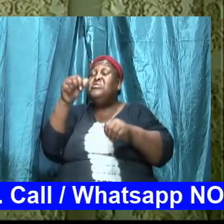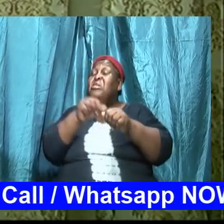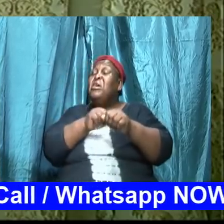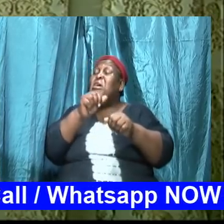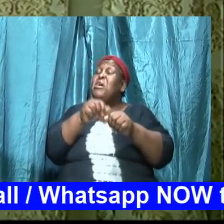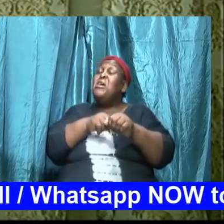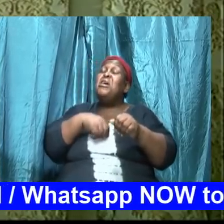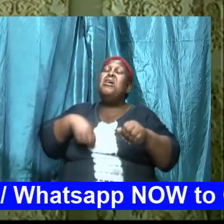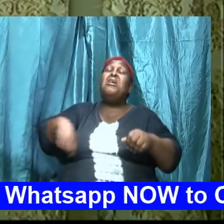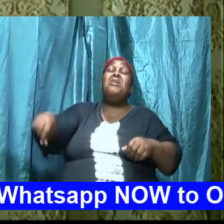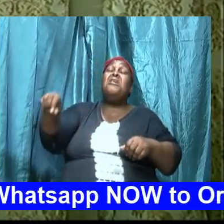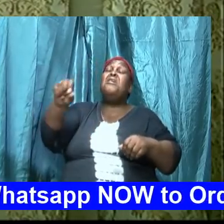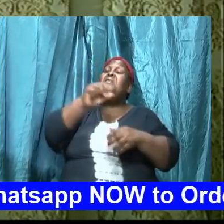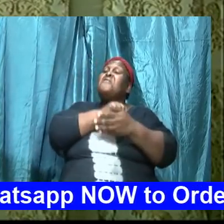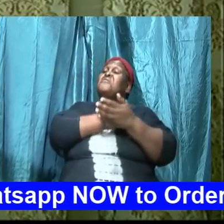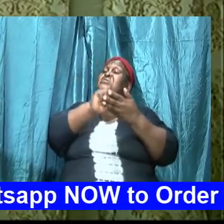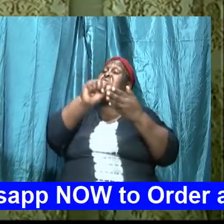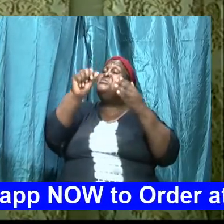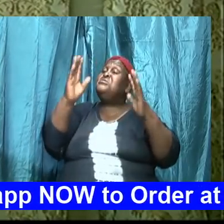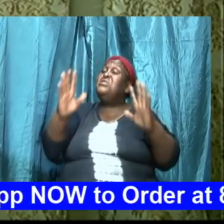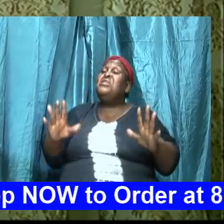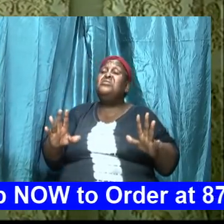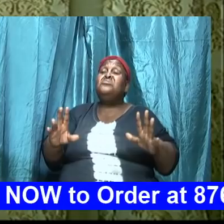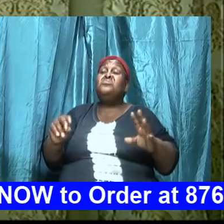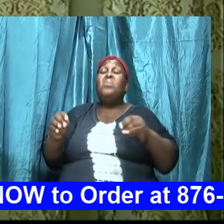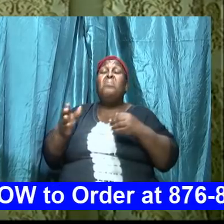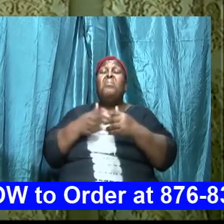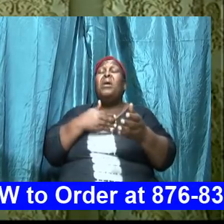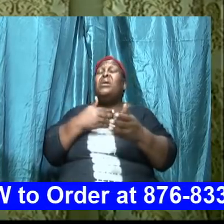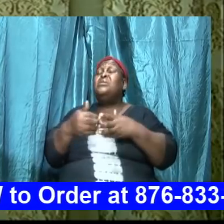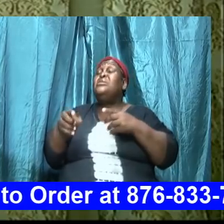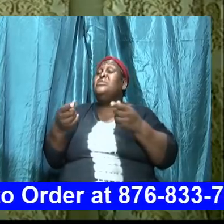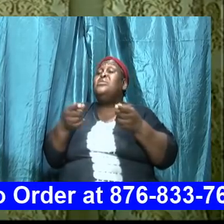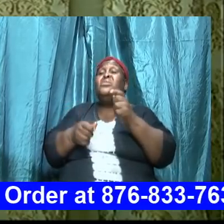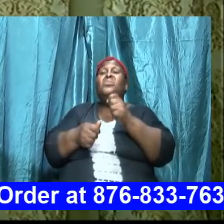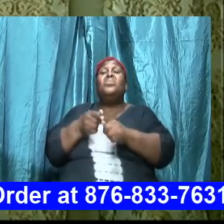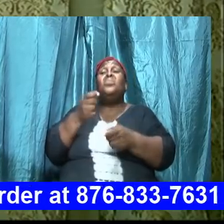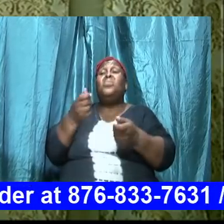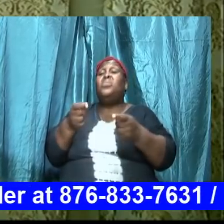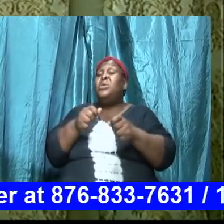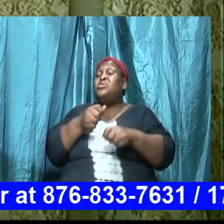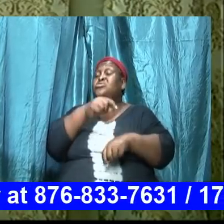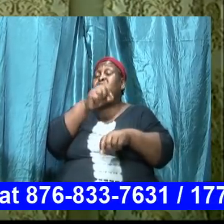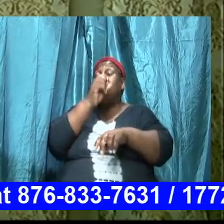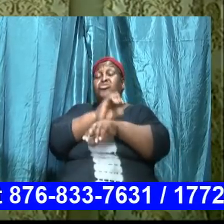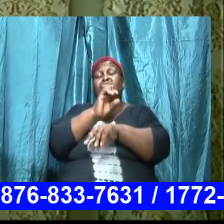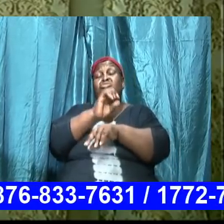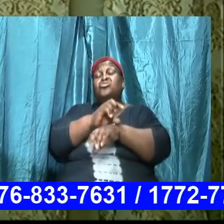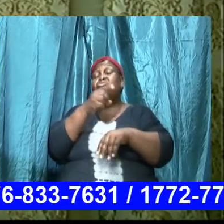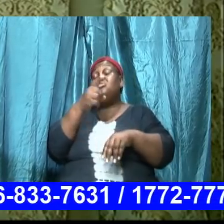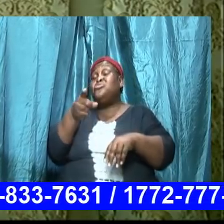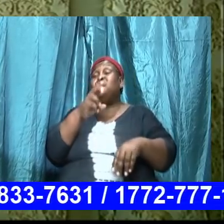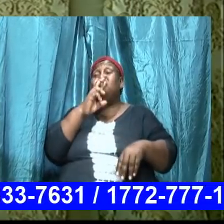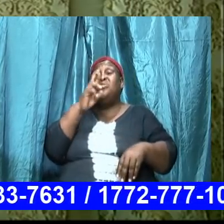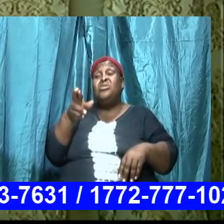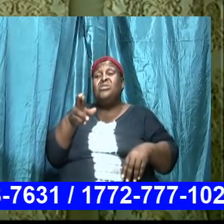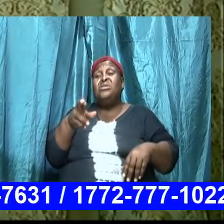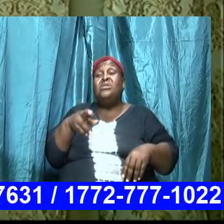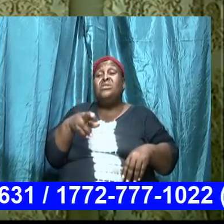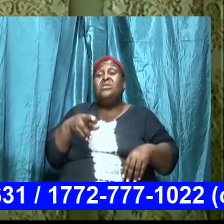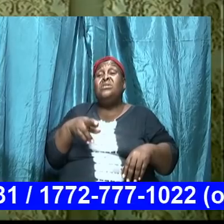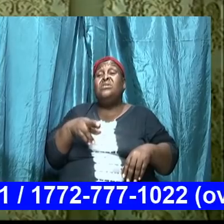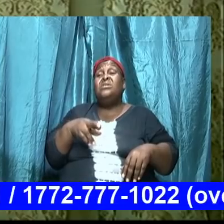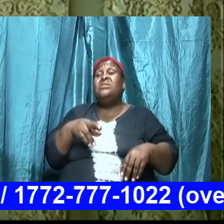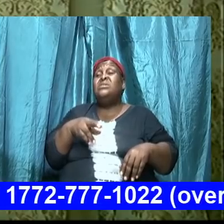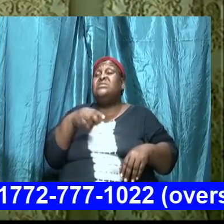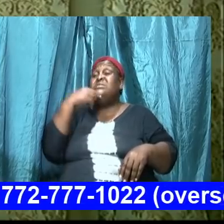organization you are from it doesn't matter I say this to the saints in Jamaica I say it to the saints in America I say